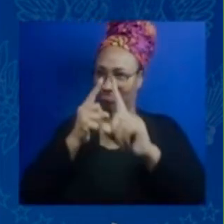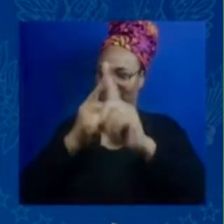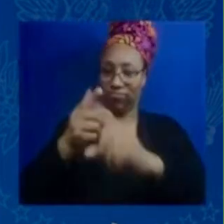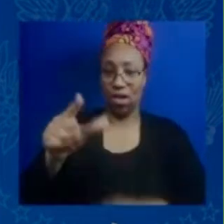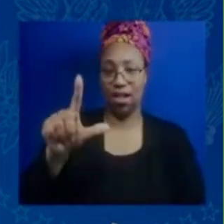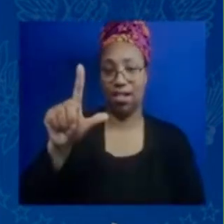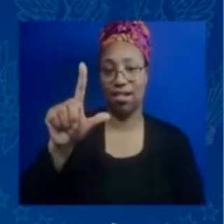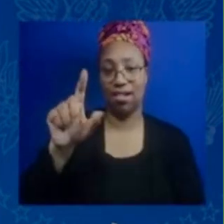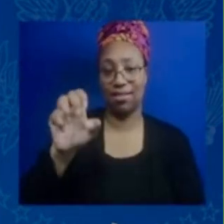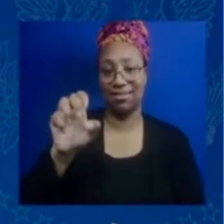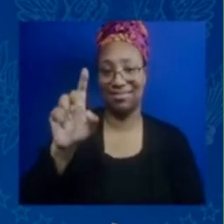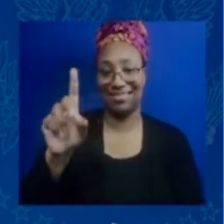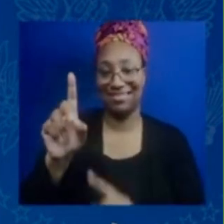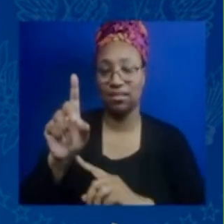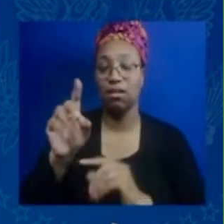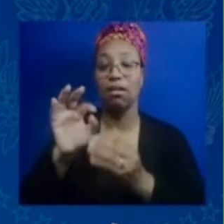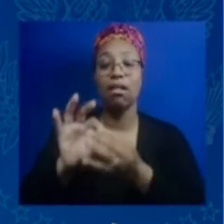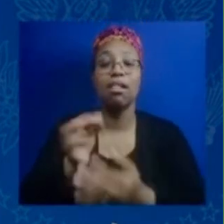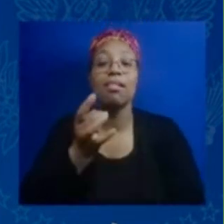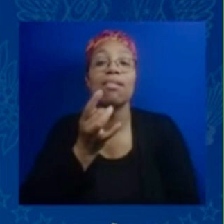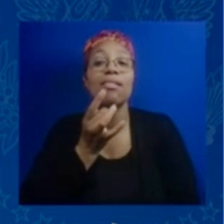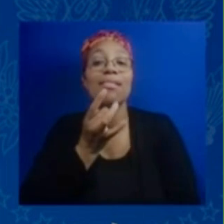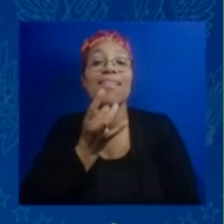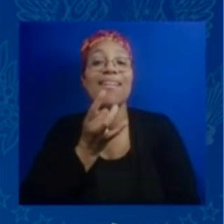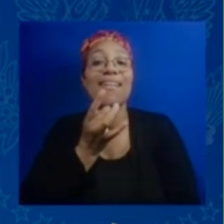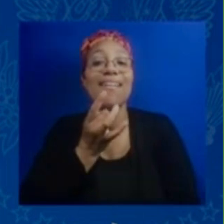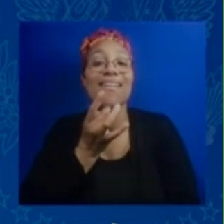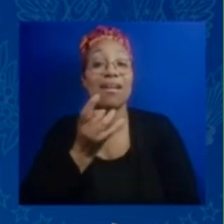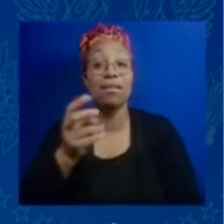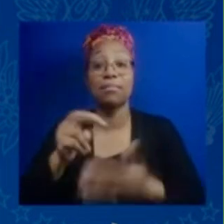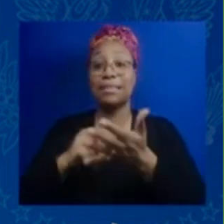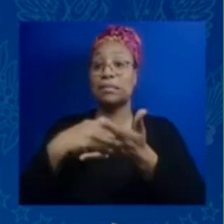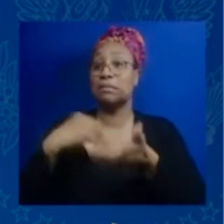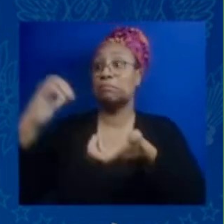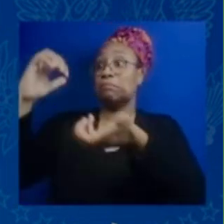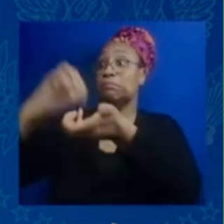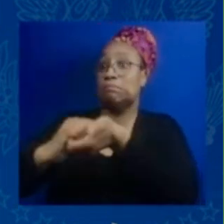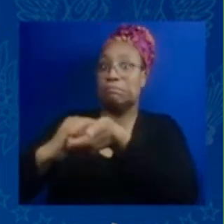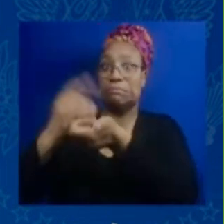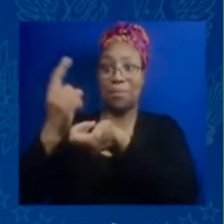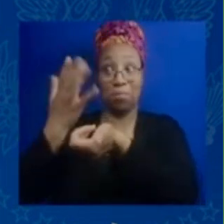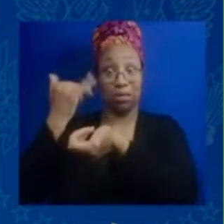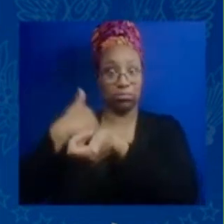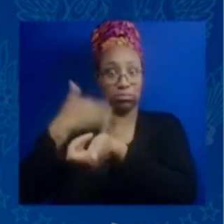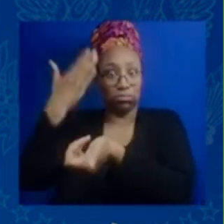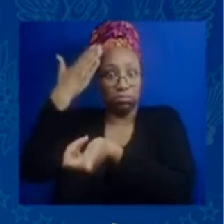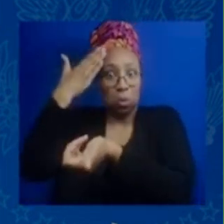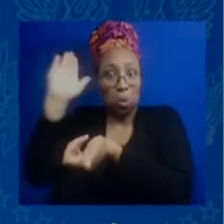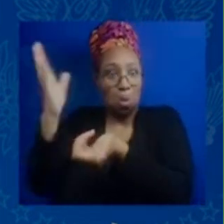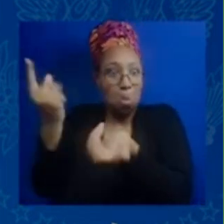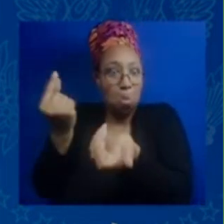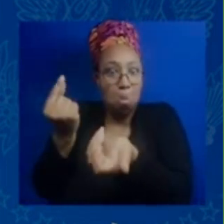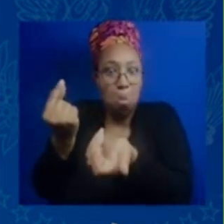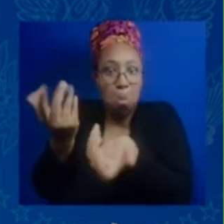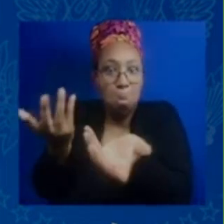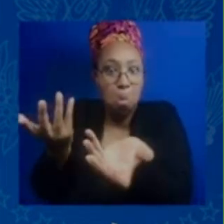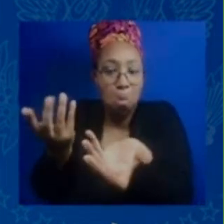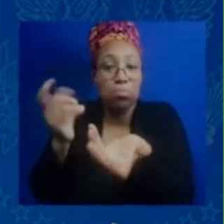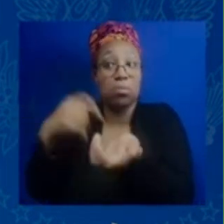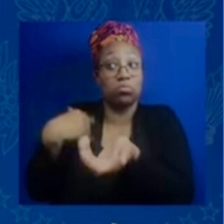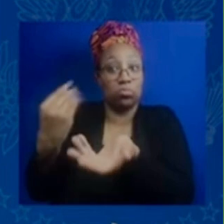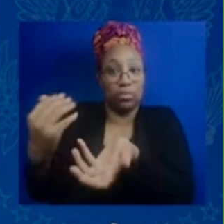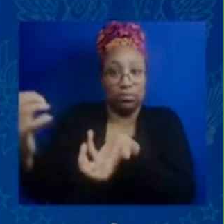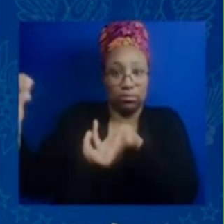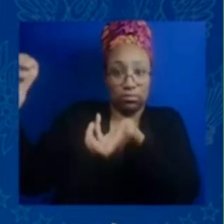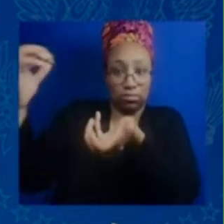so I partnered with someone because I didn't know anything about it now what ended up happening was that partner took all of my money and didn't show up